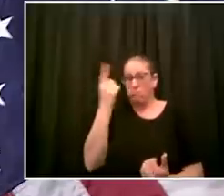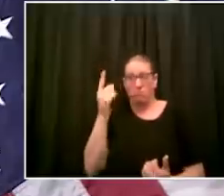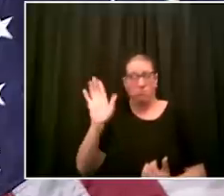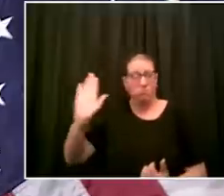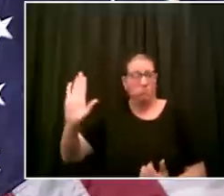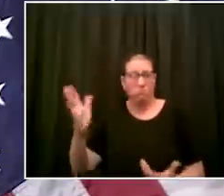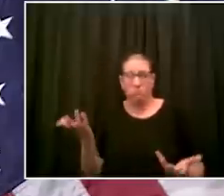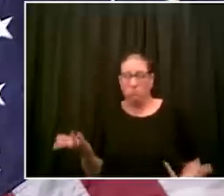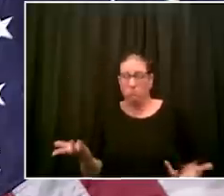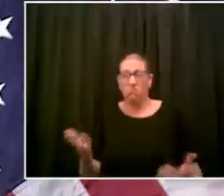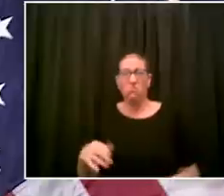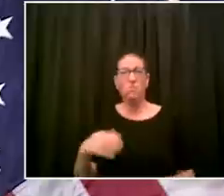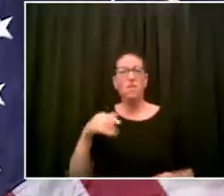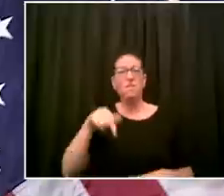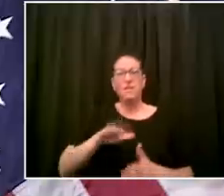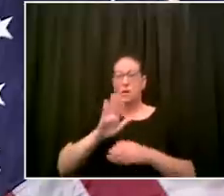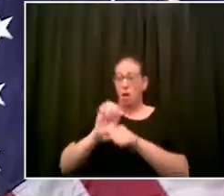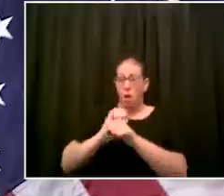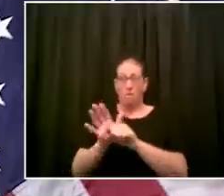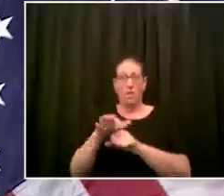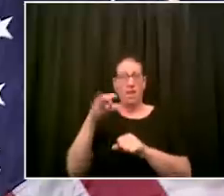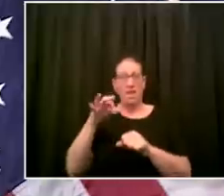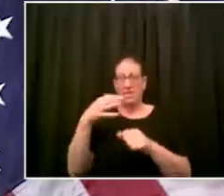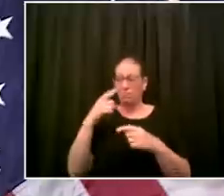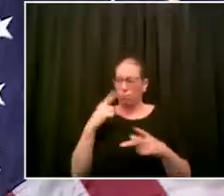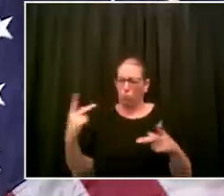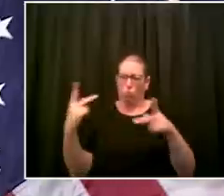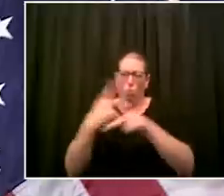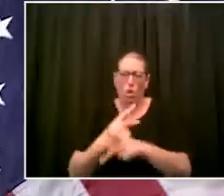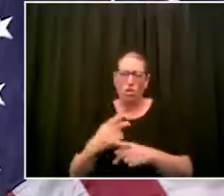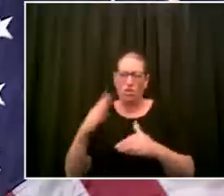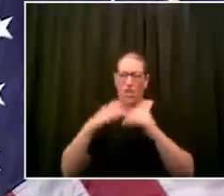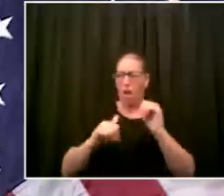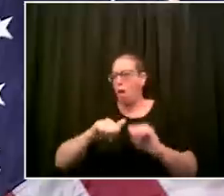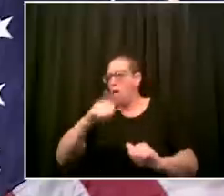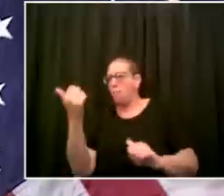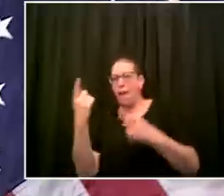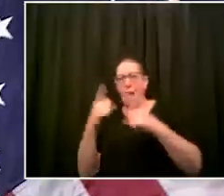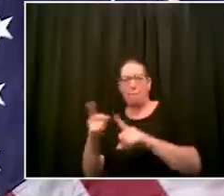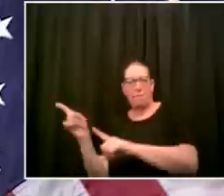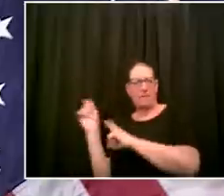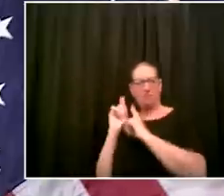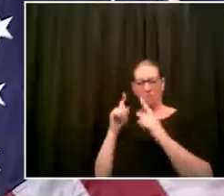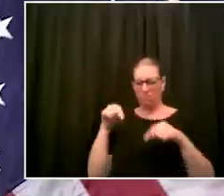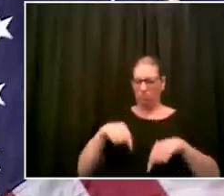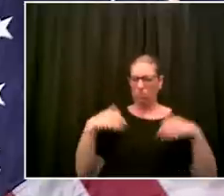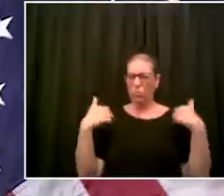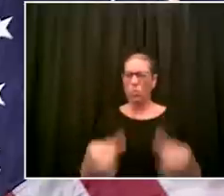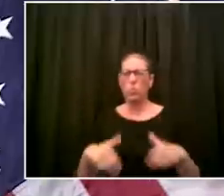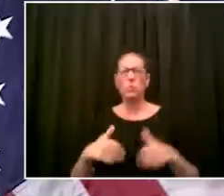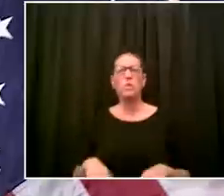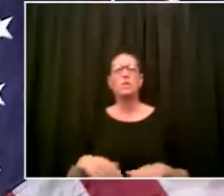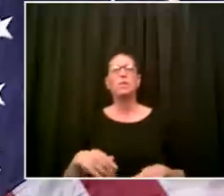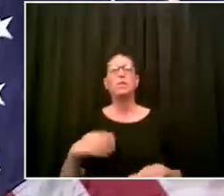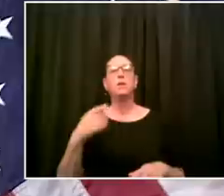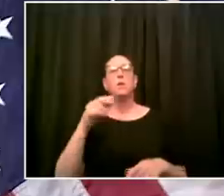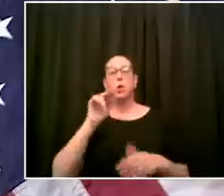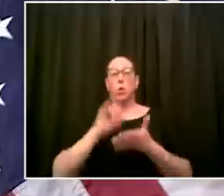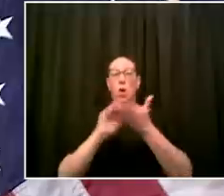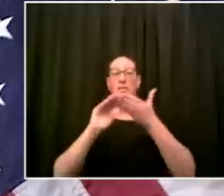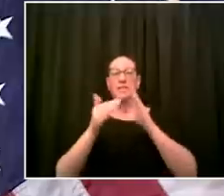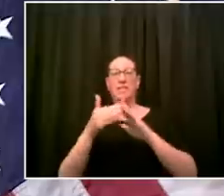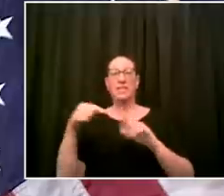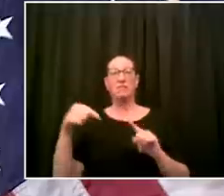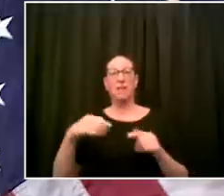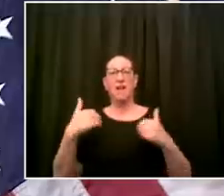sparking and building the entire american economy for the good of all and if we're back on our feet and if we're unable to provide basic